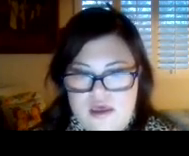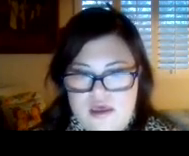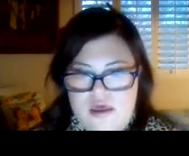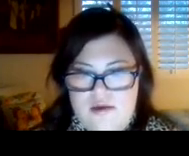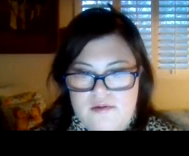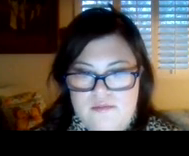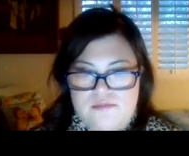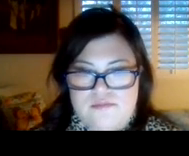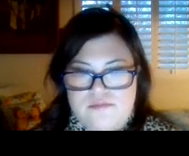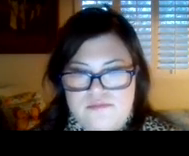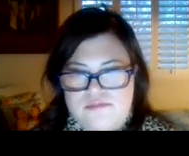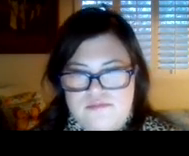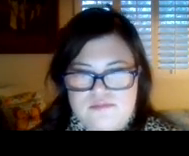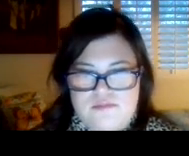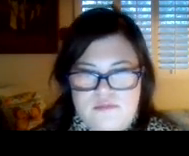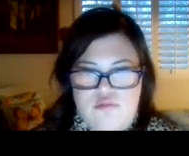Um,